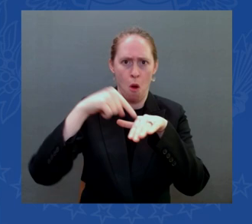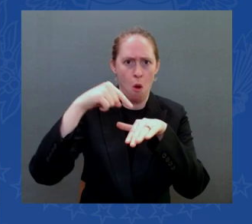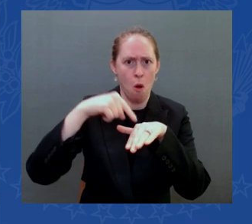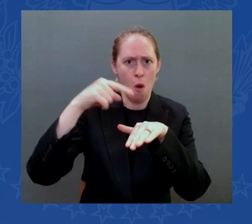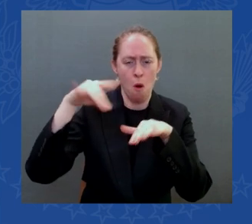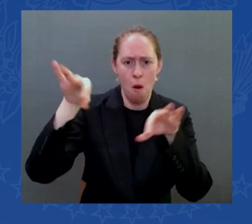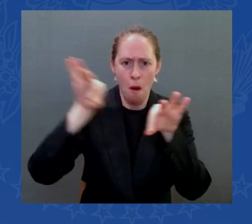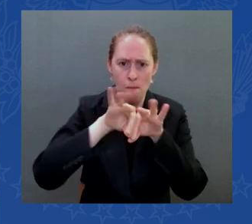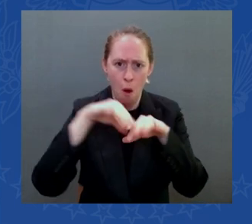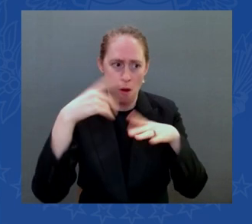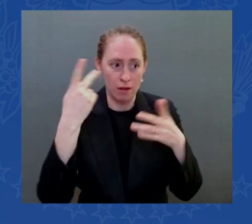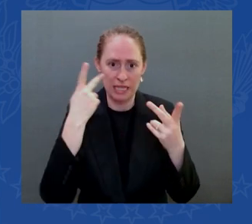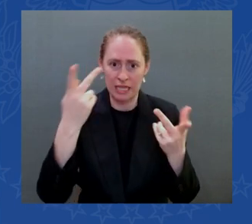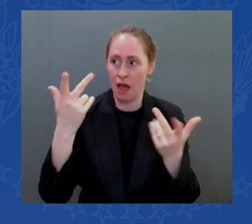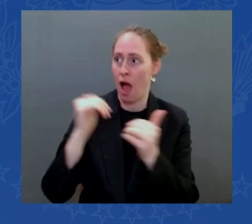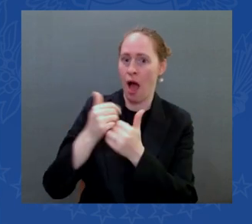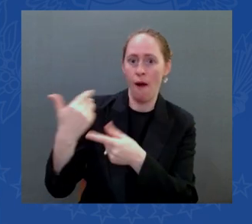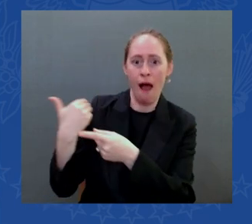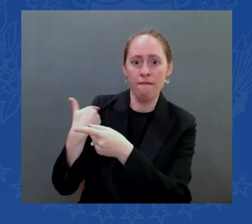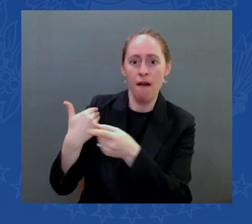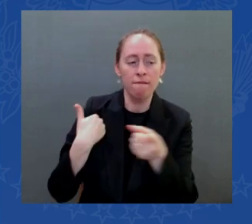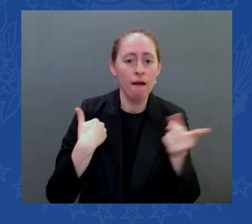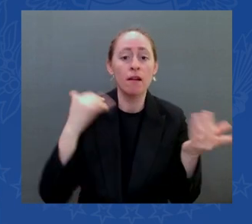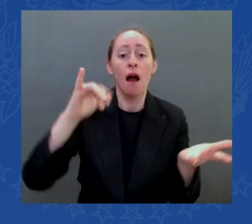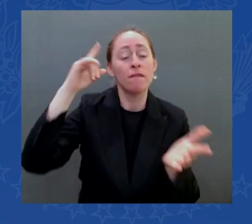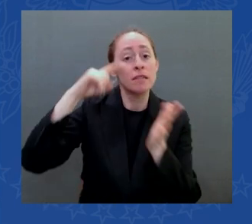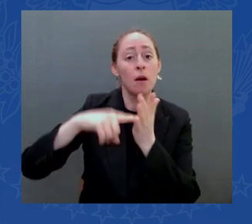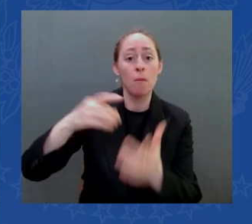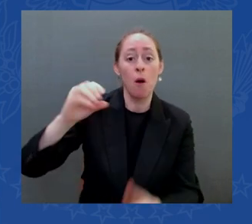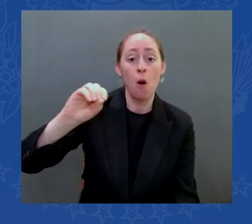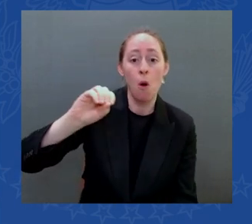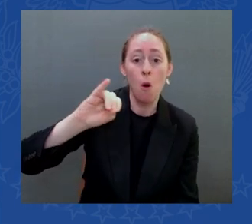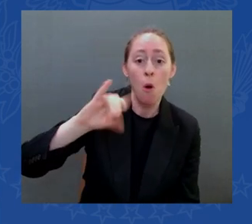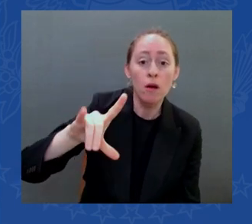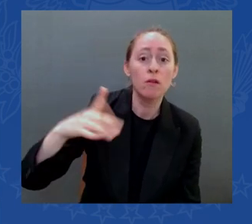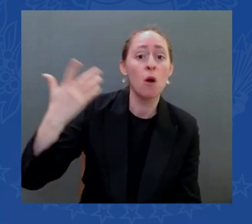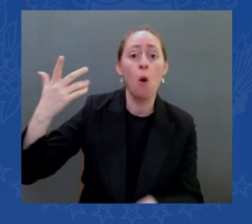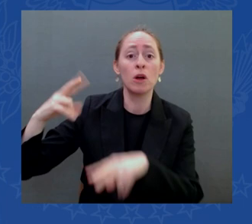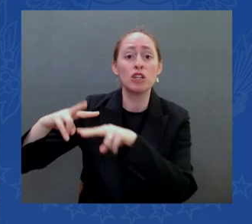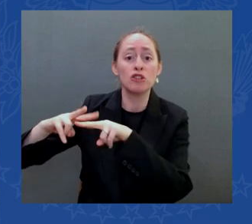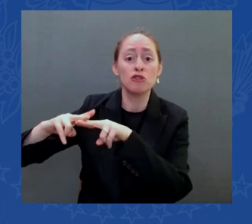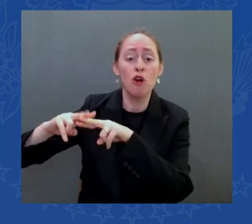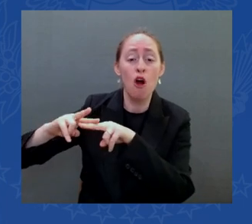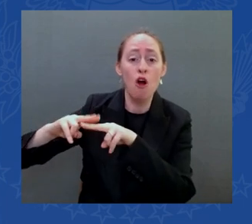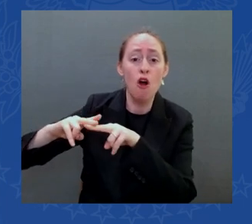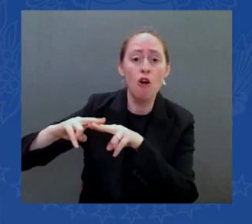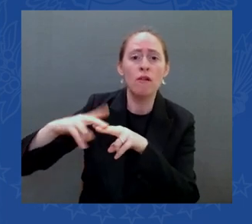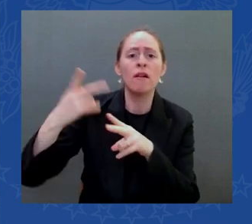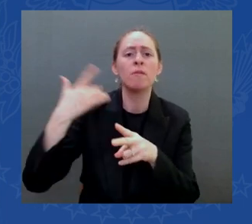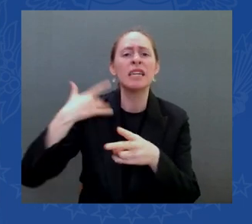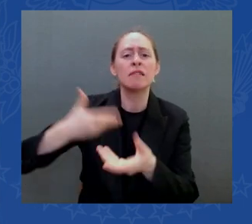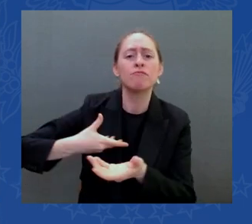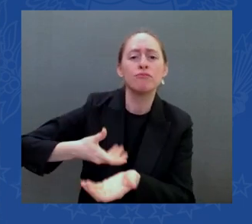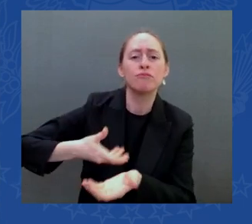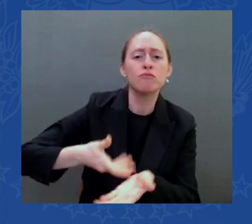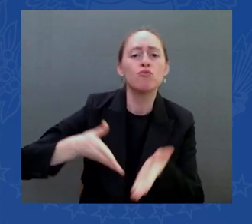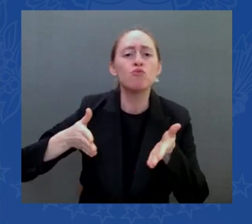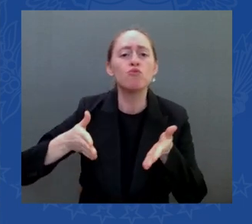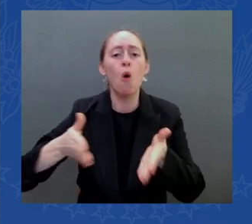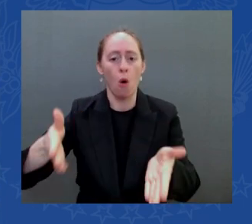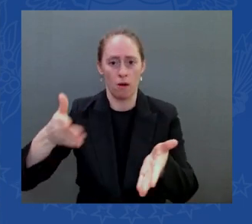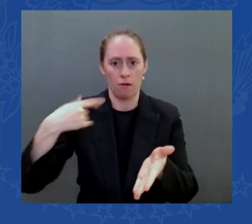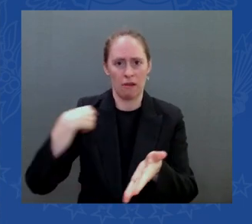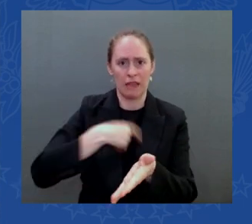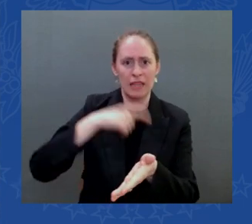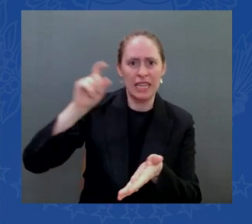heating oil used in this state and a lot of important things go out of this port as well like the massive reactor assemblies for nuclear power plants that are